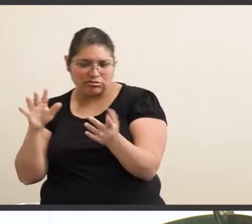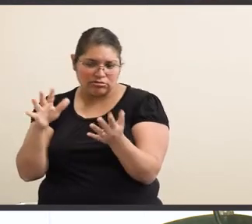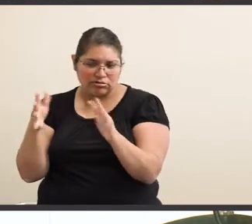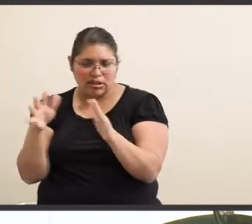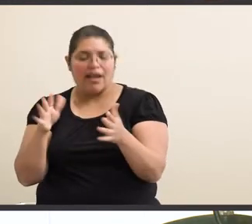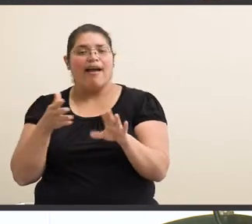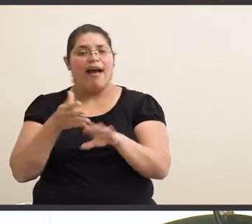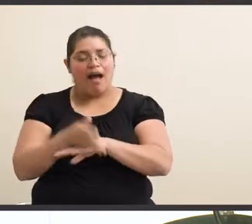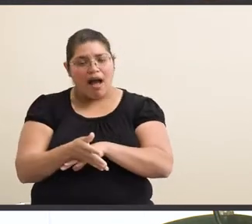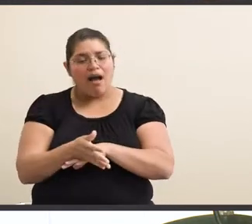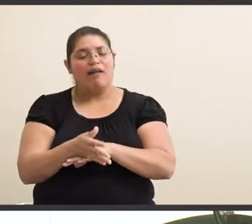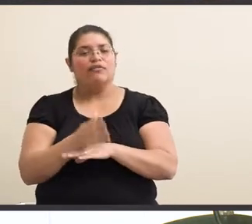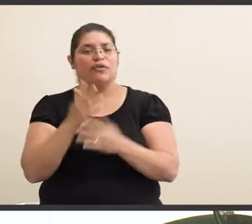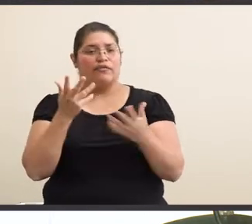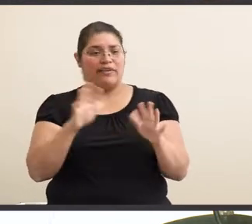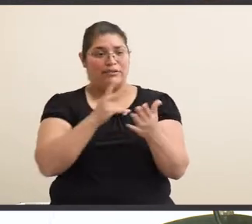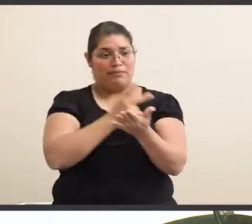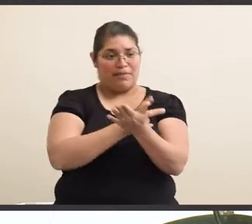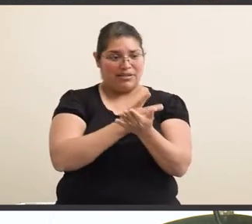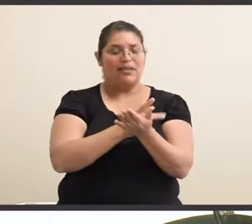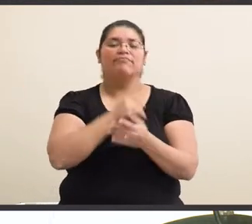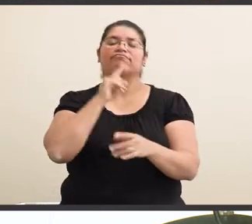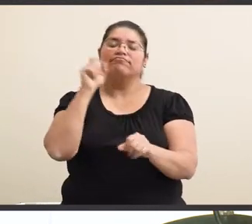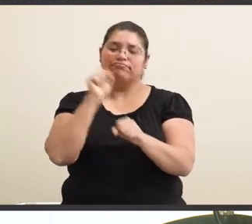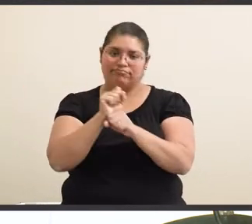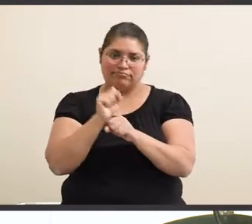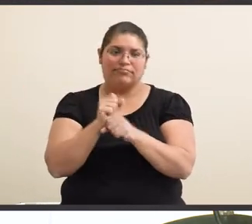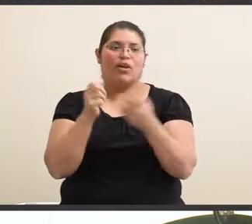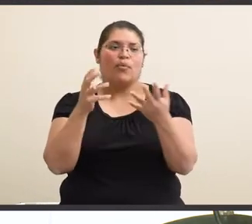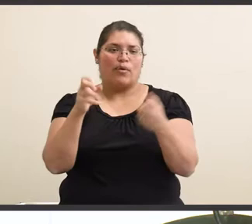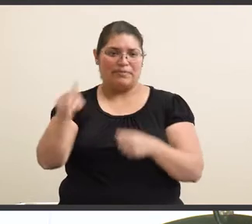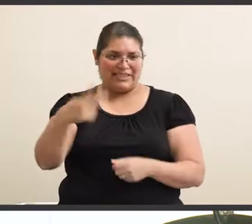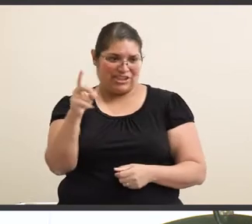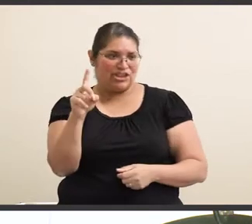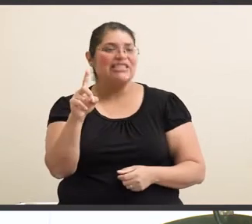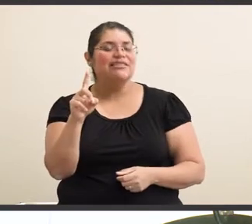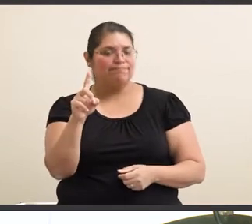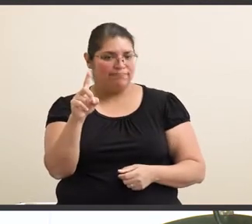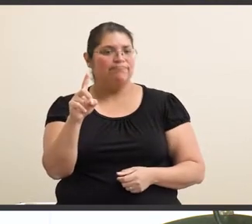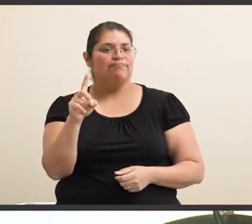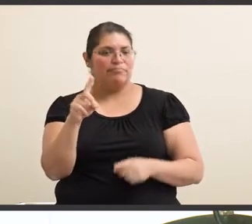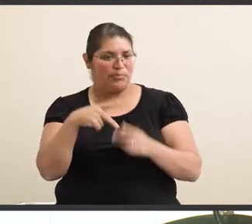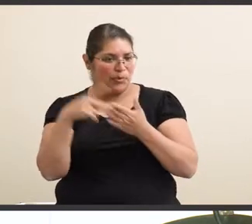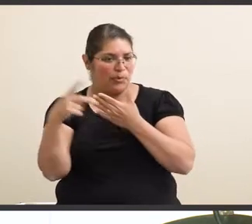after I finish my master's degree, definitely want to do a PhD program.